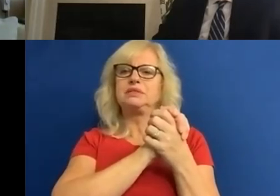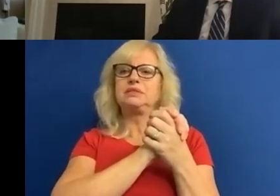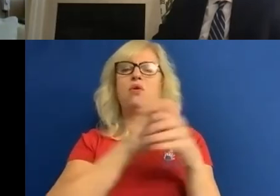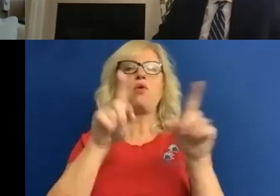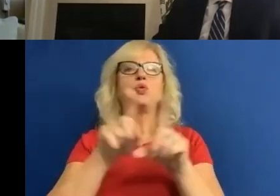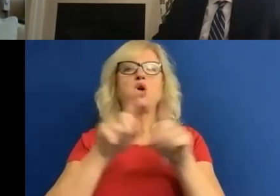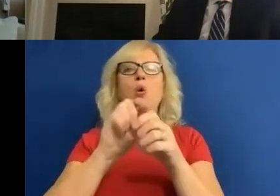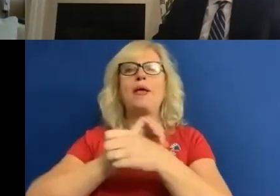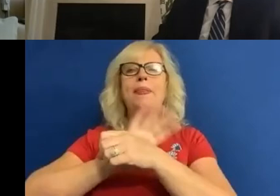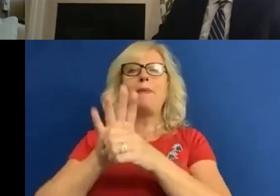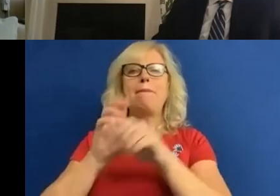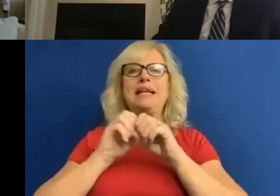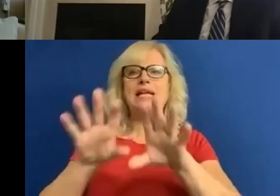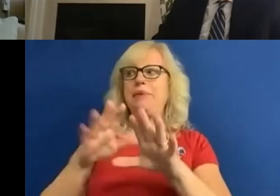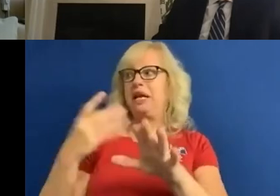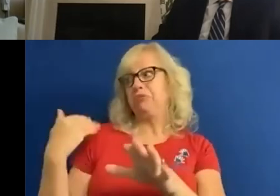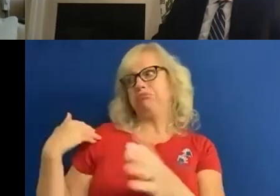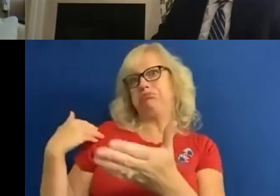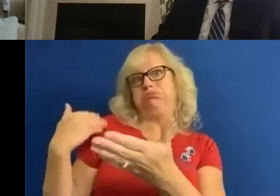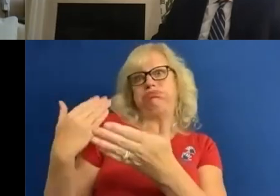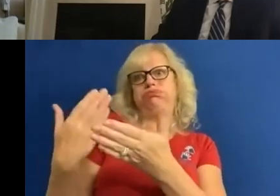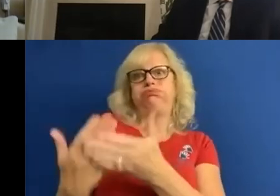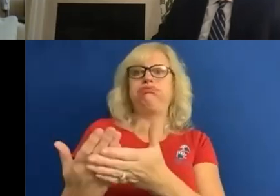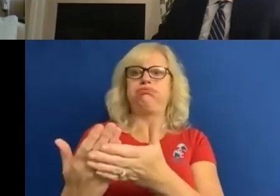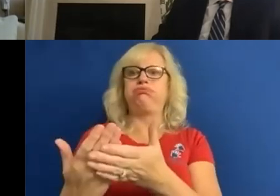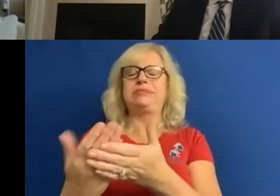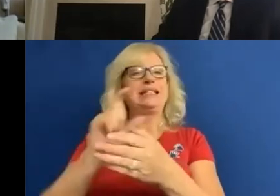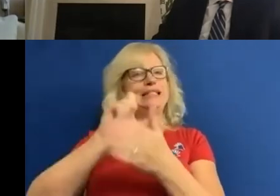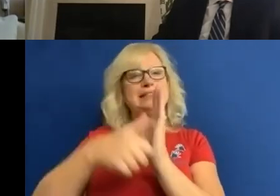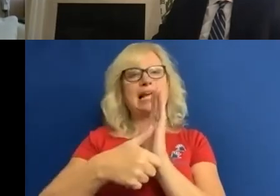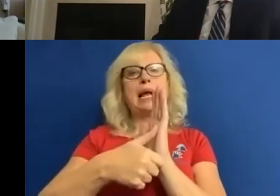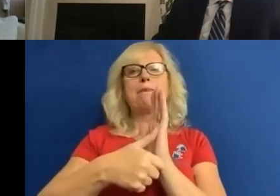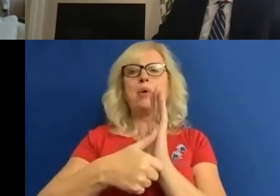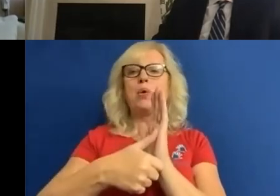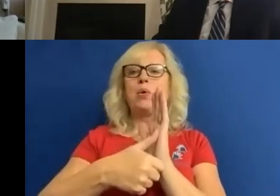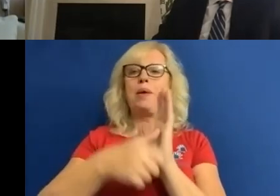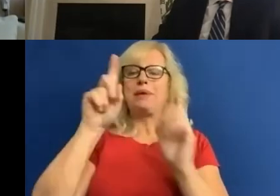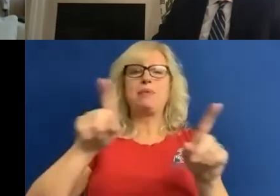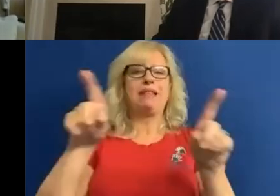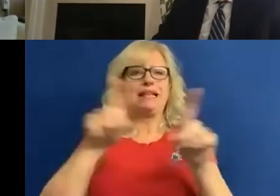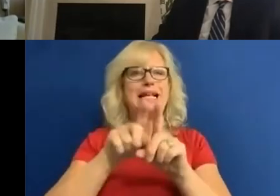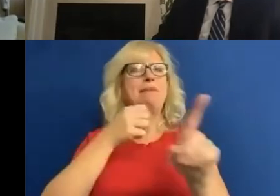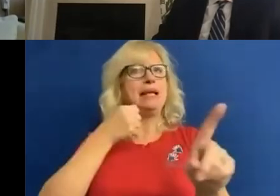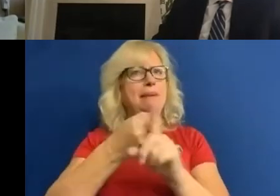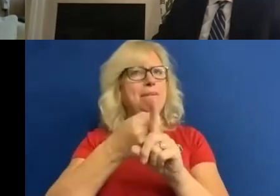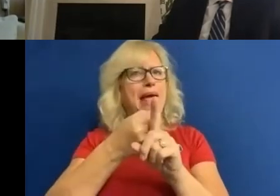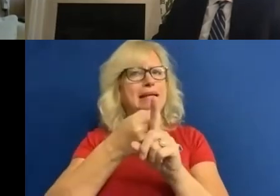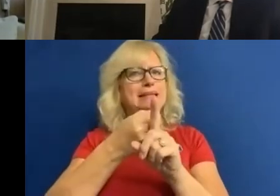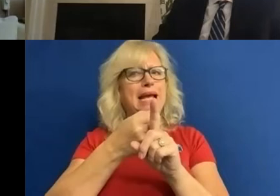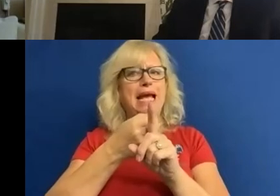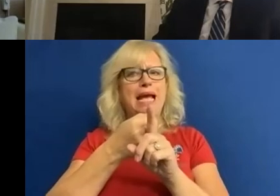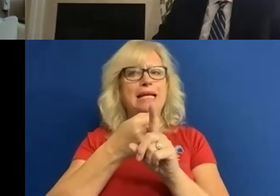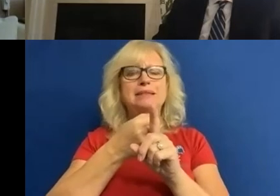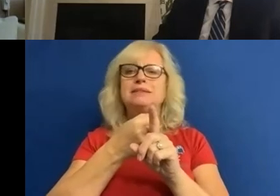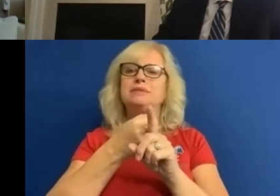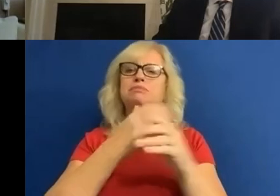the pandemic that we've just been through again as ever disabled people are disproportionately impacted. So 60% of